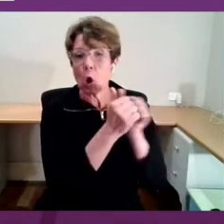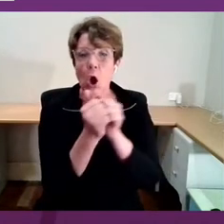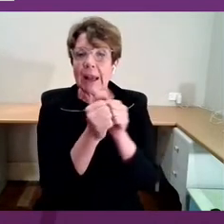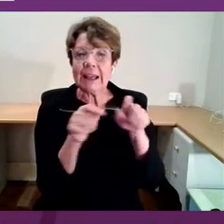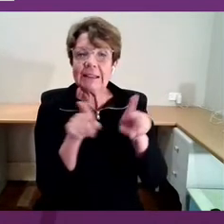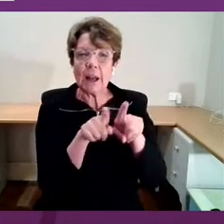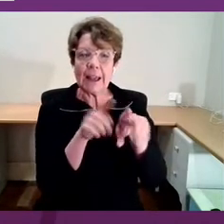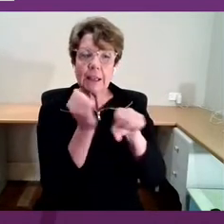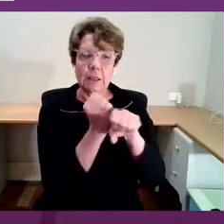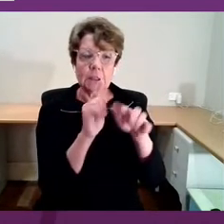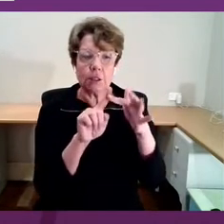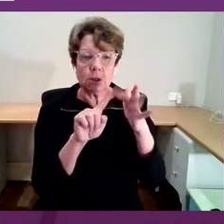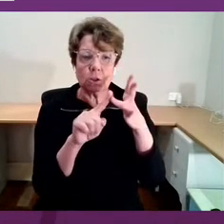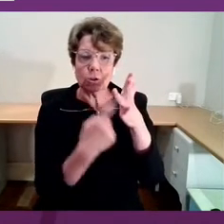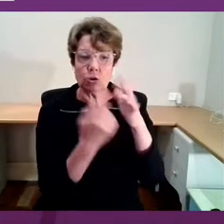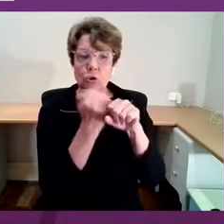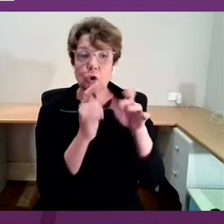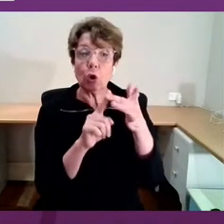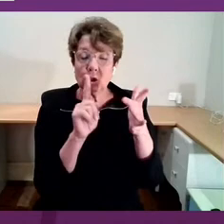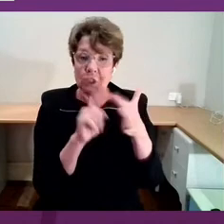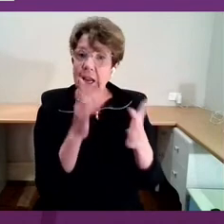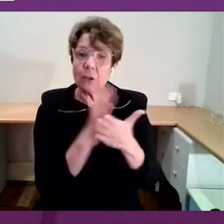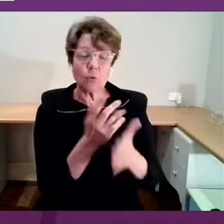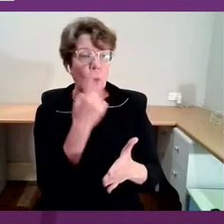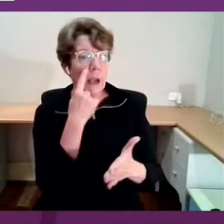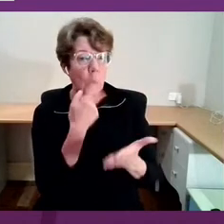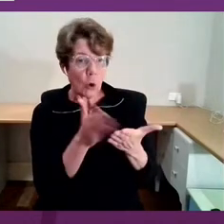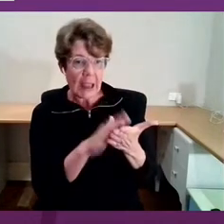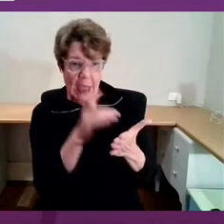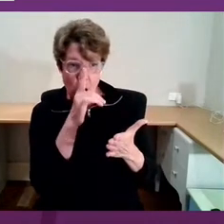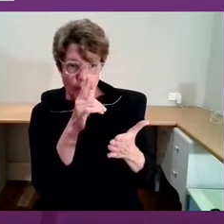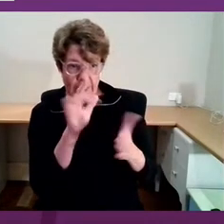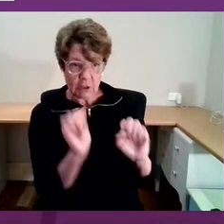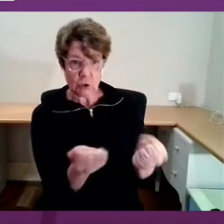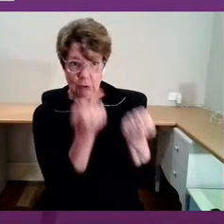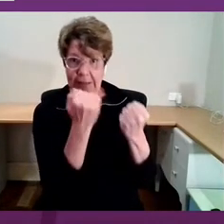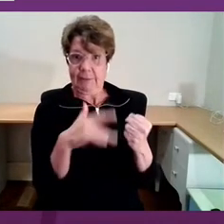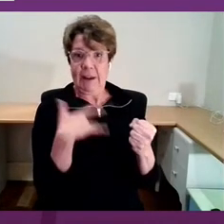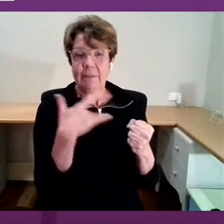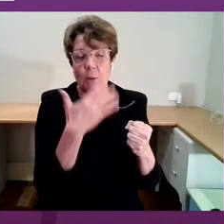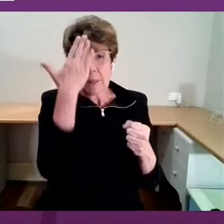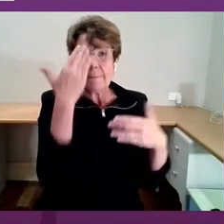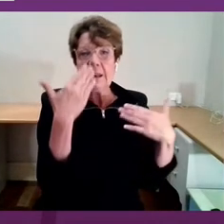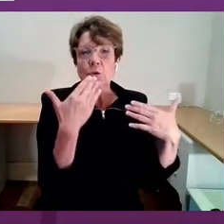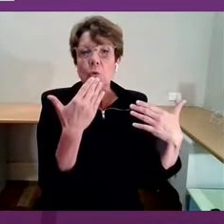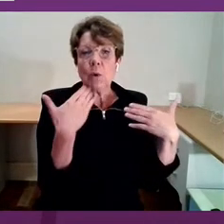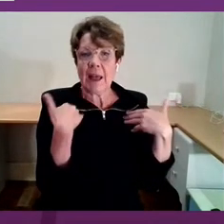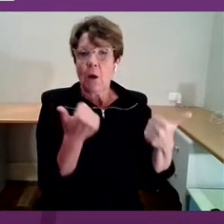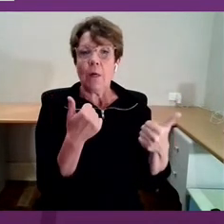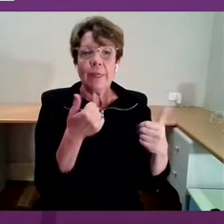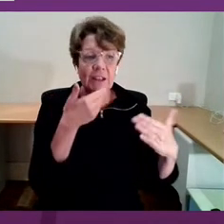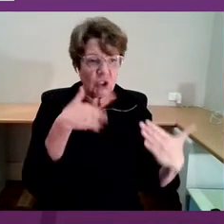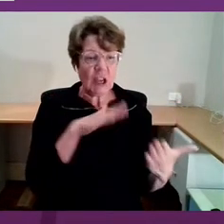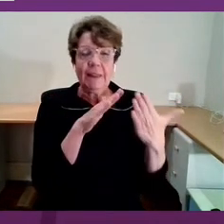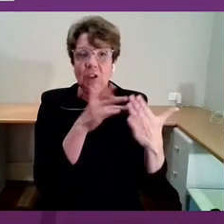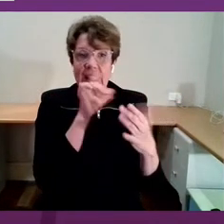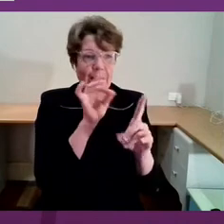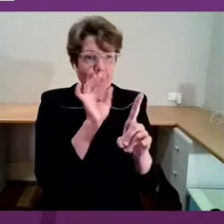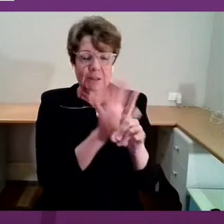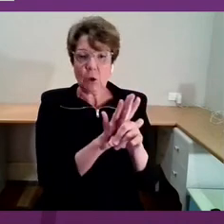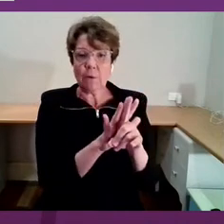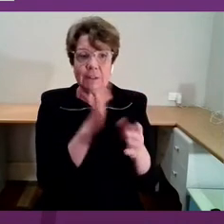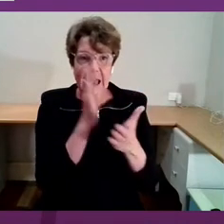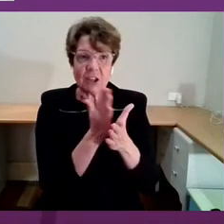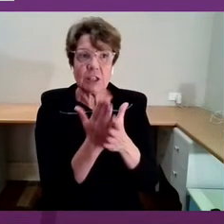extending into how the very strengths that can come from living with mental health challenges can in and of themselves be harnessed